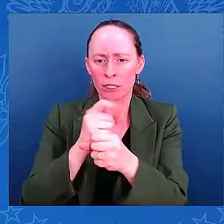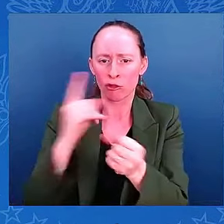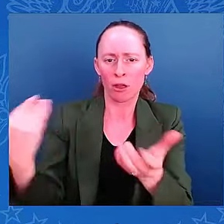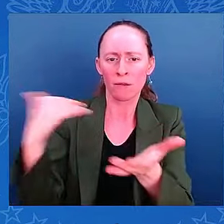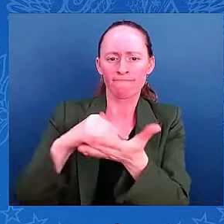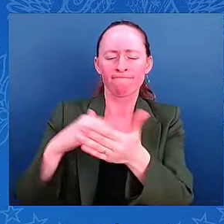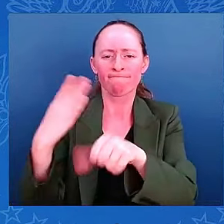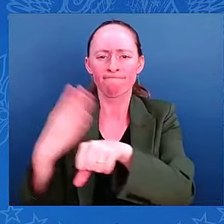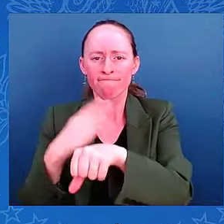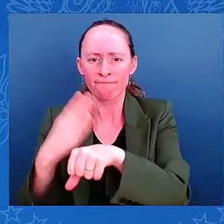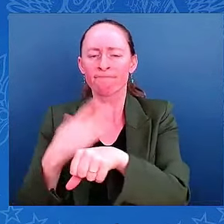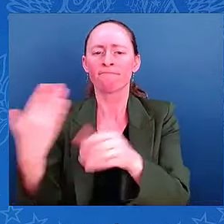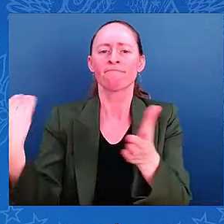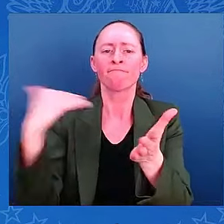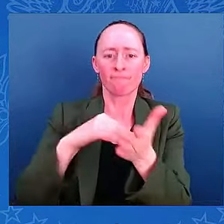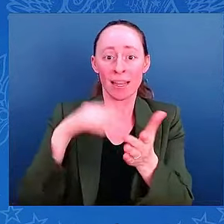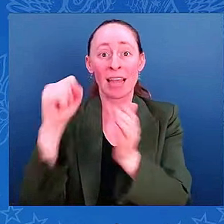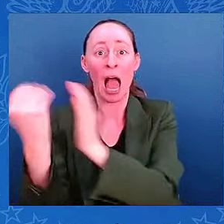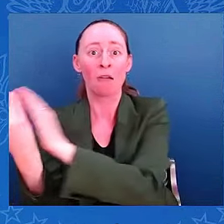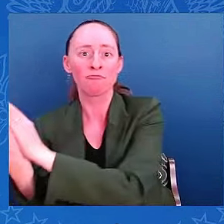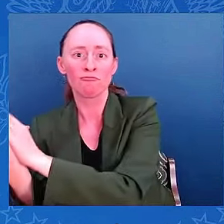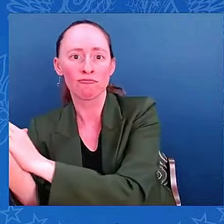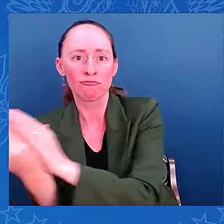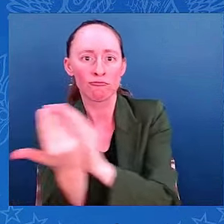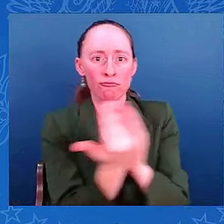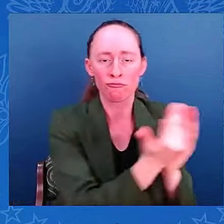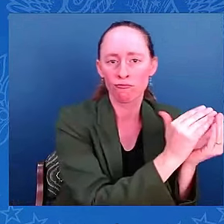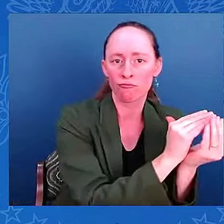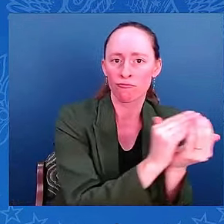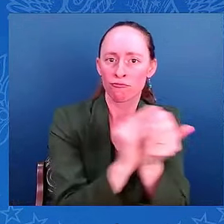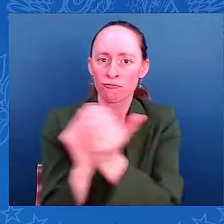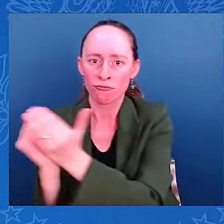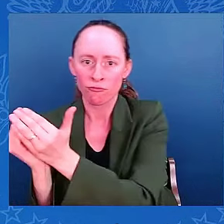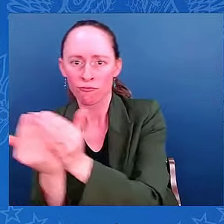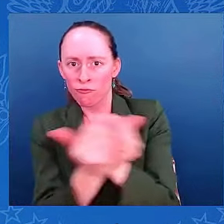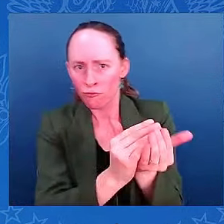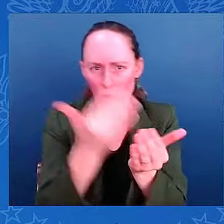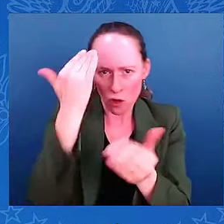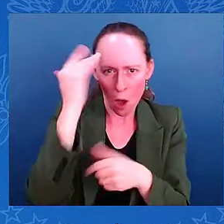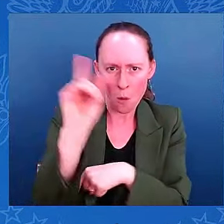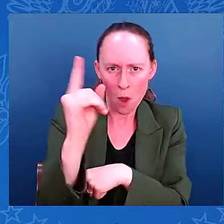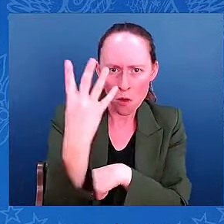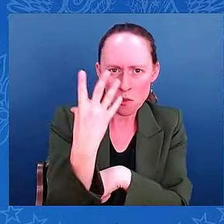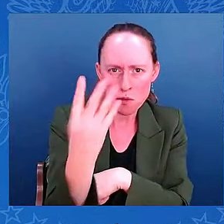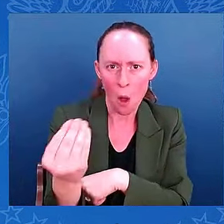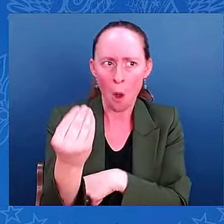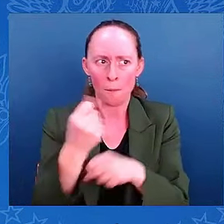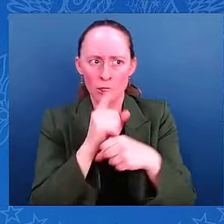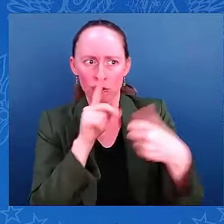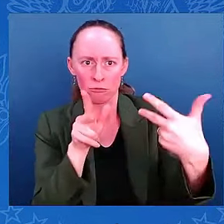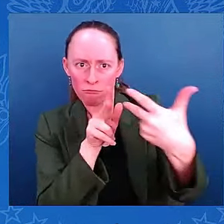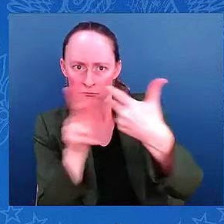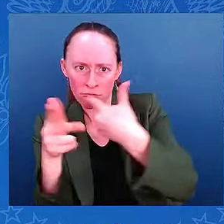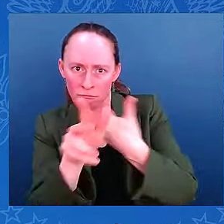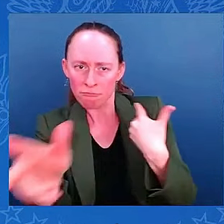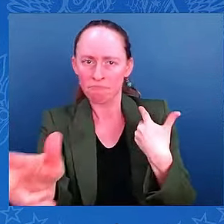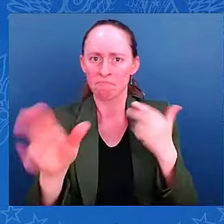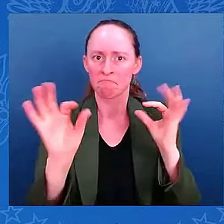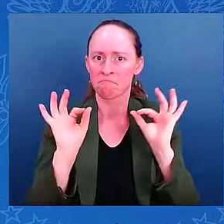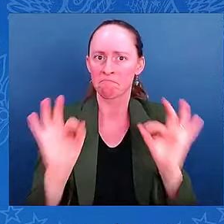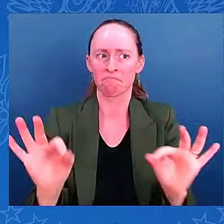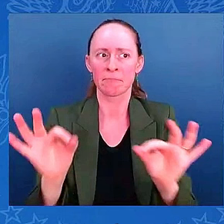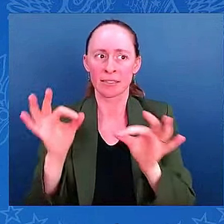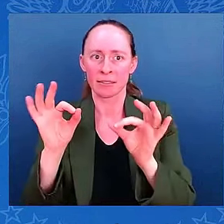area to ensure that ships are able to move safely in and out of the Port of Tampa. We'll also need to ensure the port has